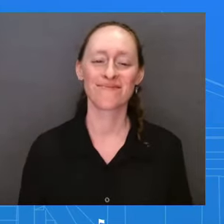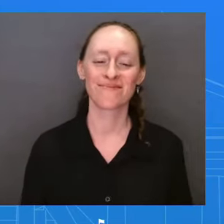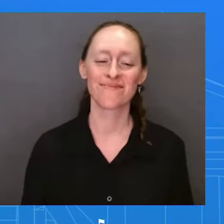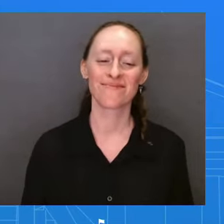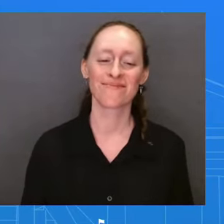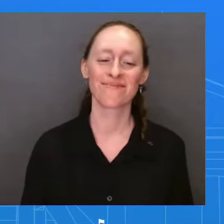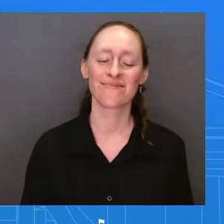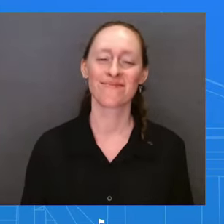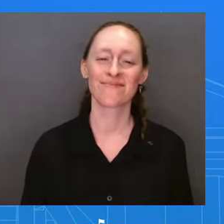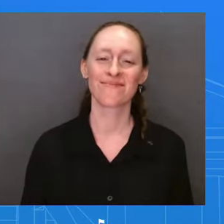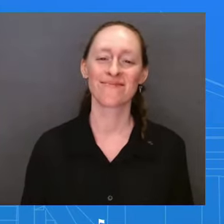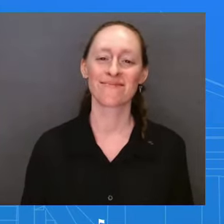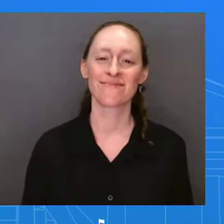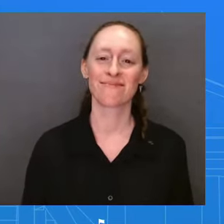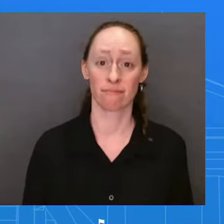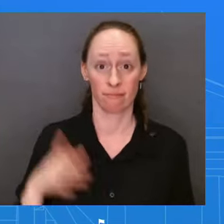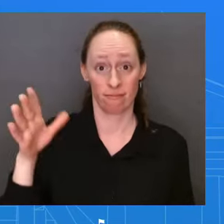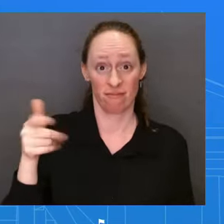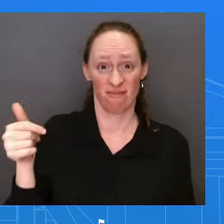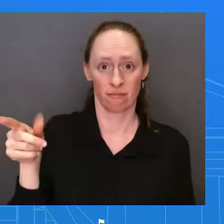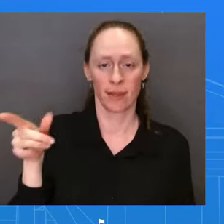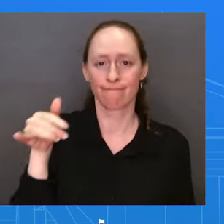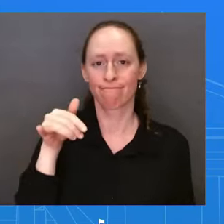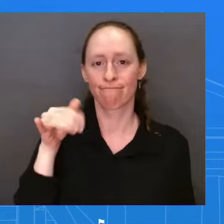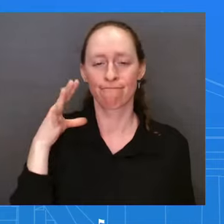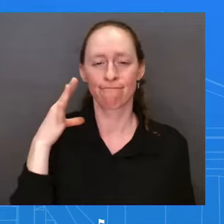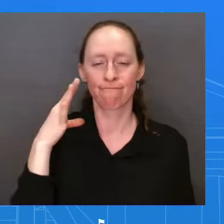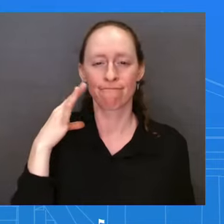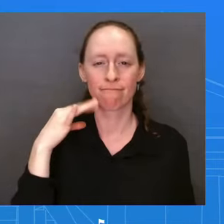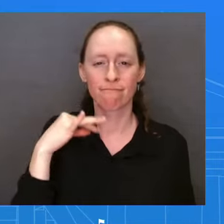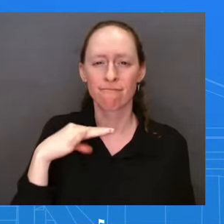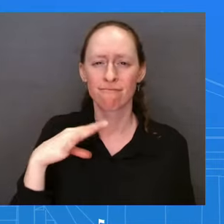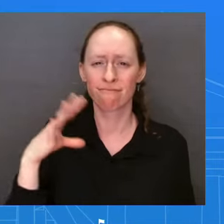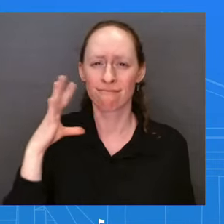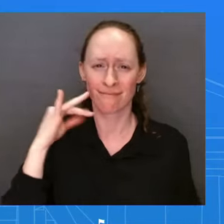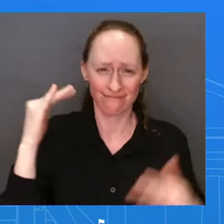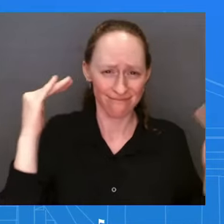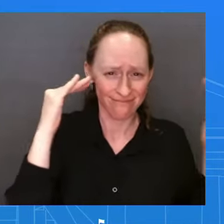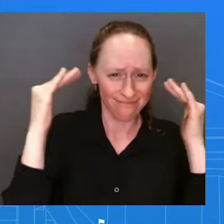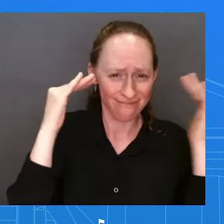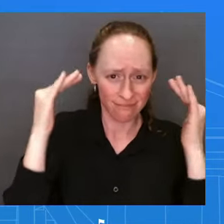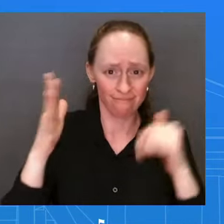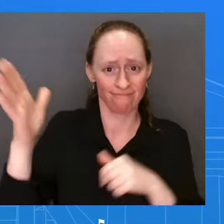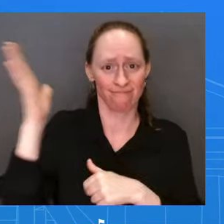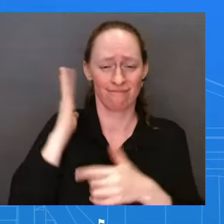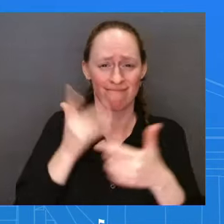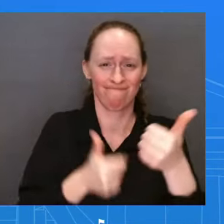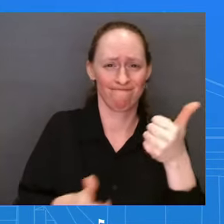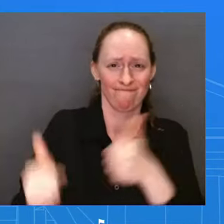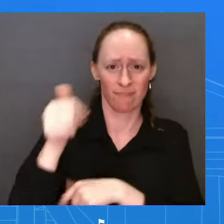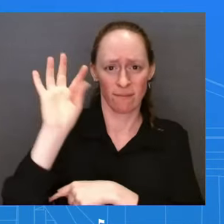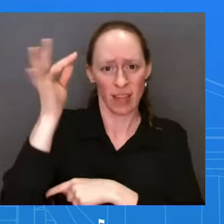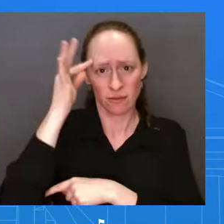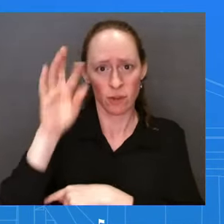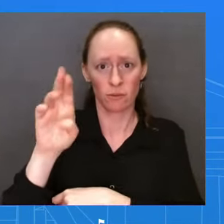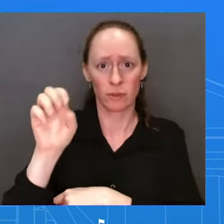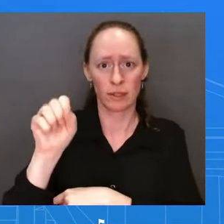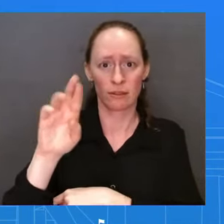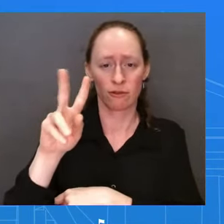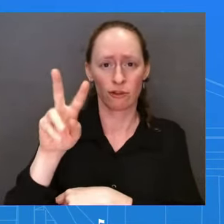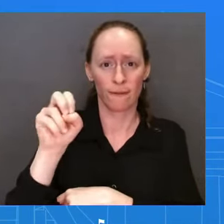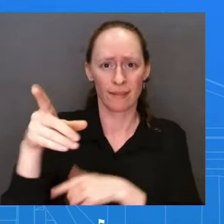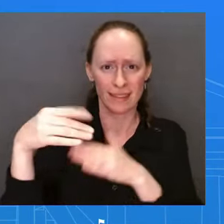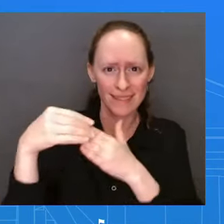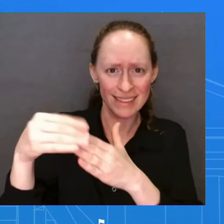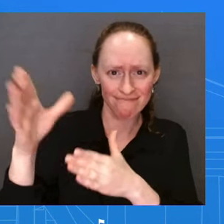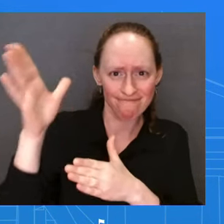previously served as a Vice Chair of the Federal Reserve, Under Secretary at the U.S. Treasury, and a Deputy Director of the NEC. Lael has